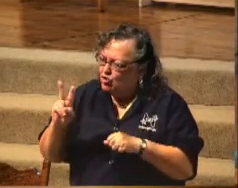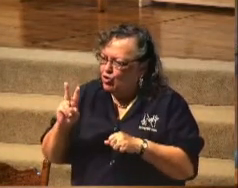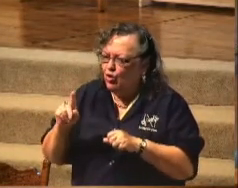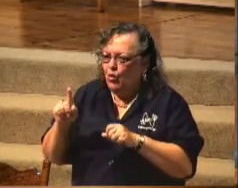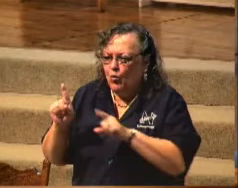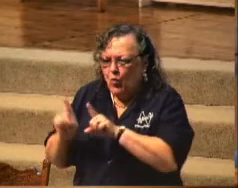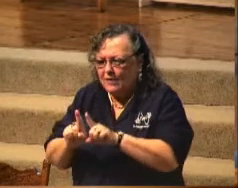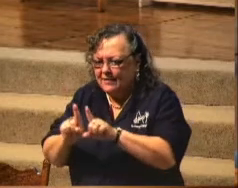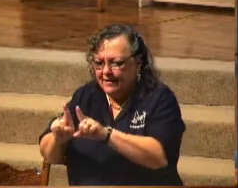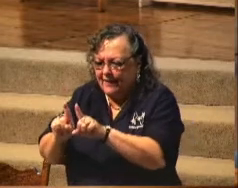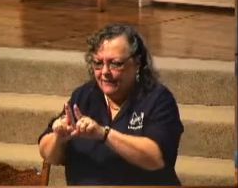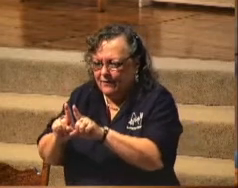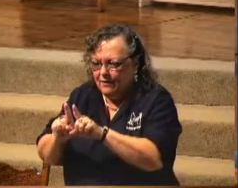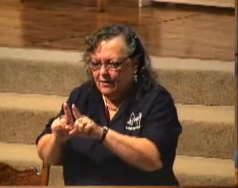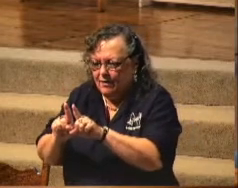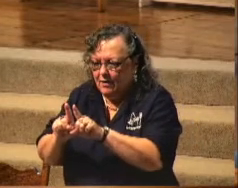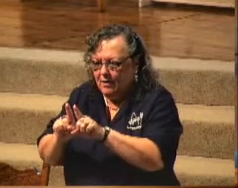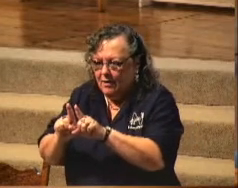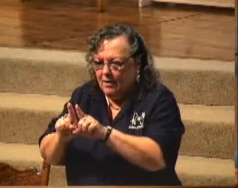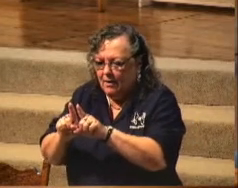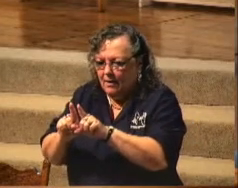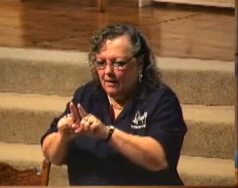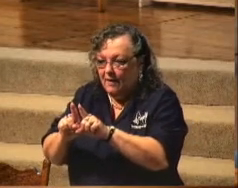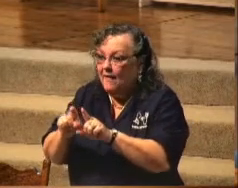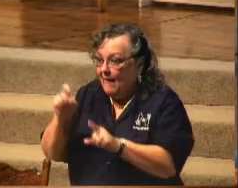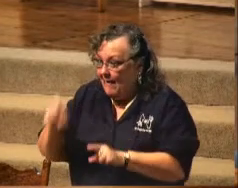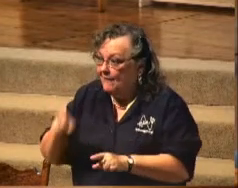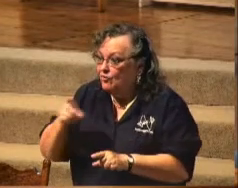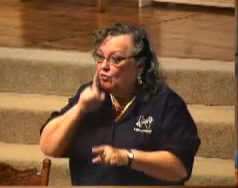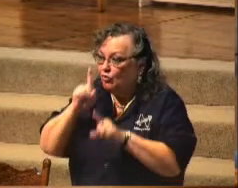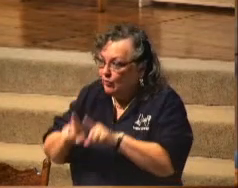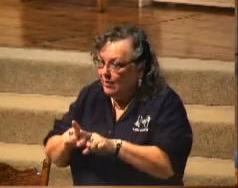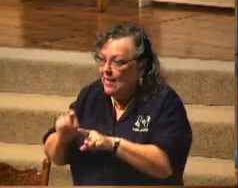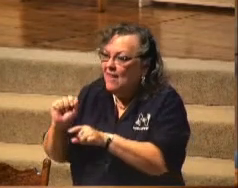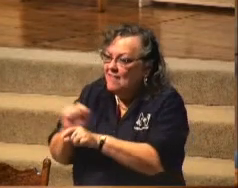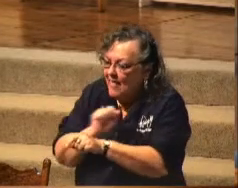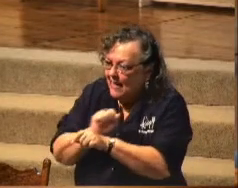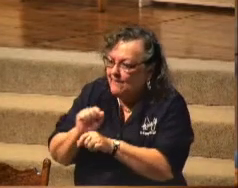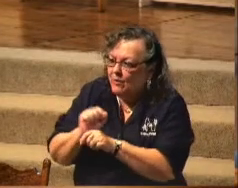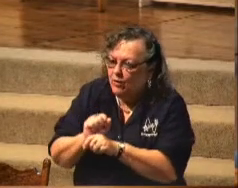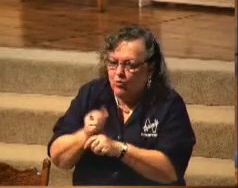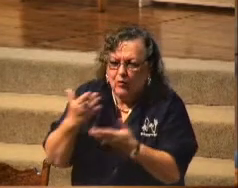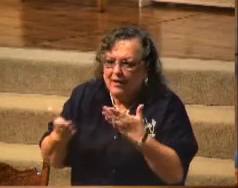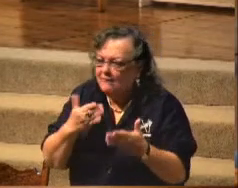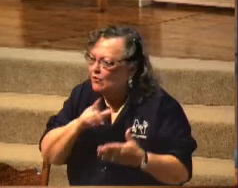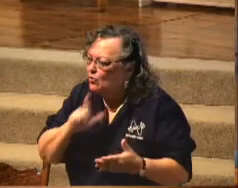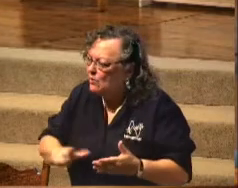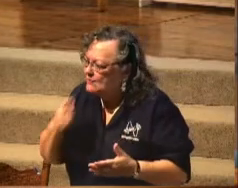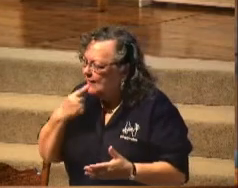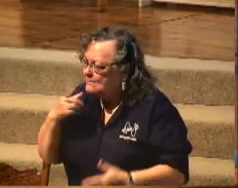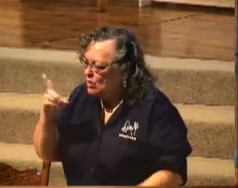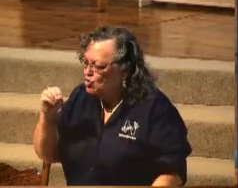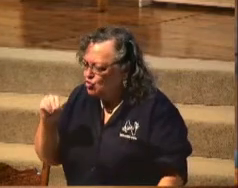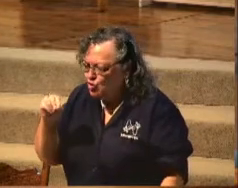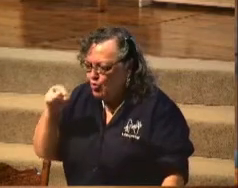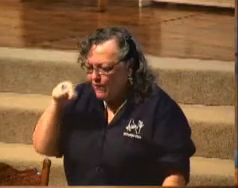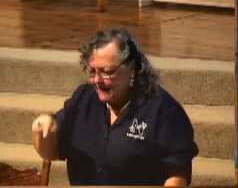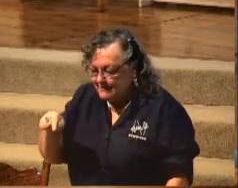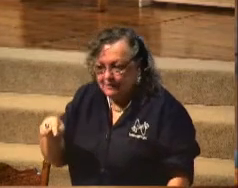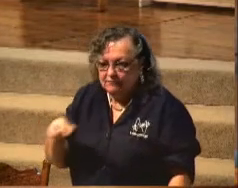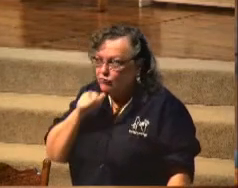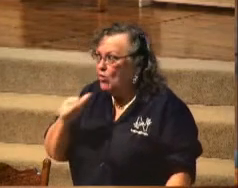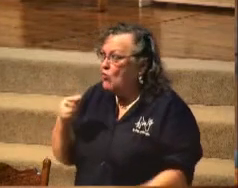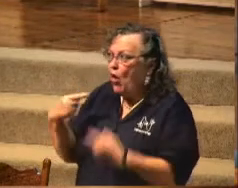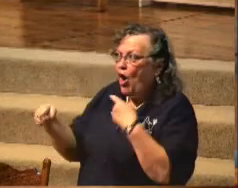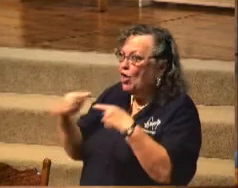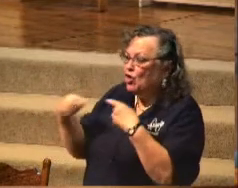except they be agreed? Labor. Whenever the Lord says do this, don't argue with him. Just say, yes, Lord.